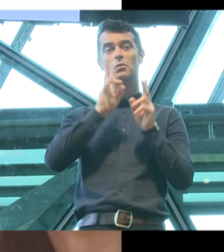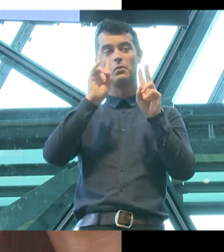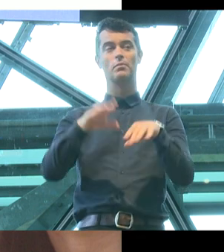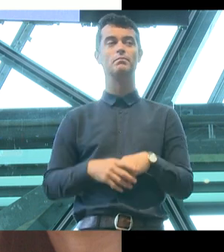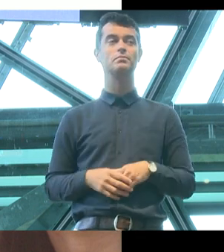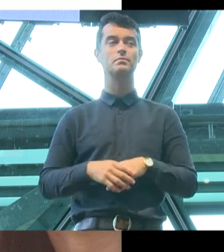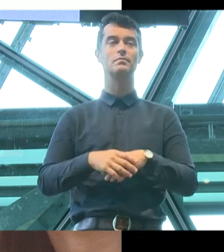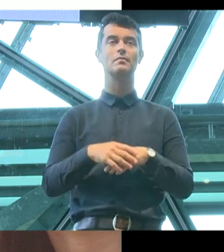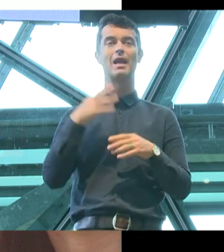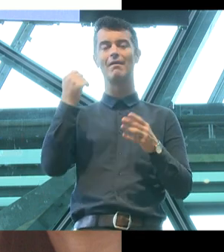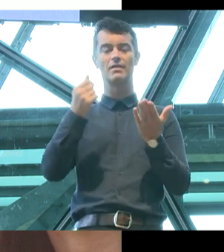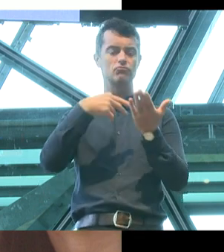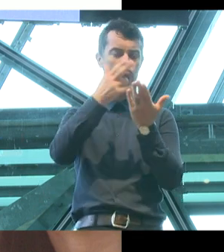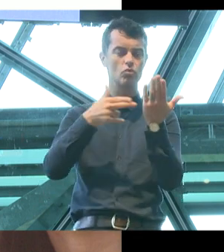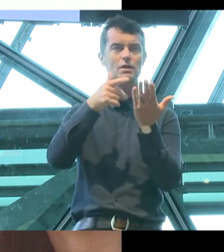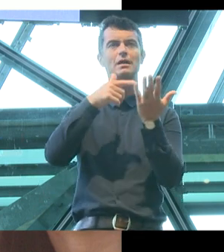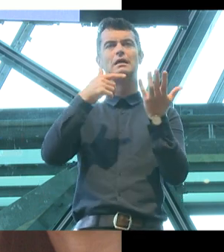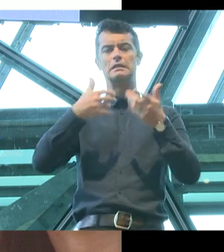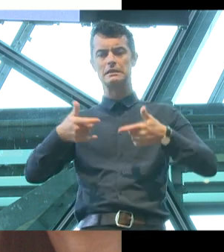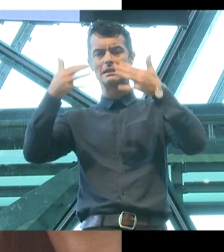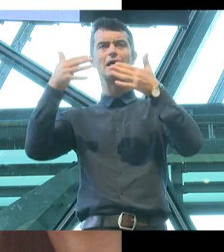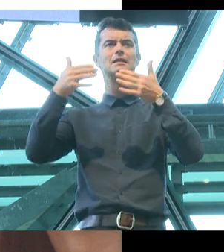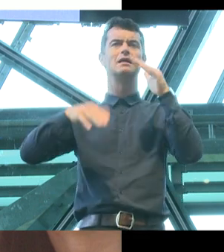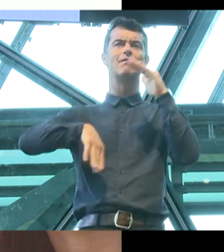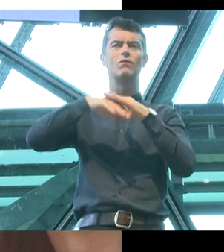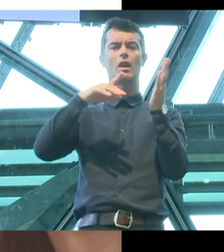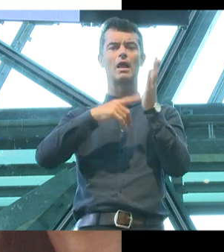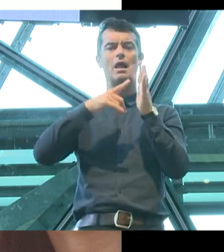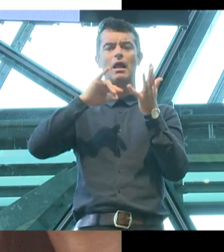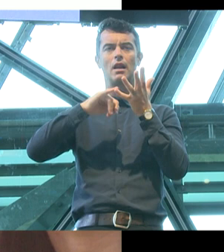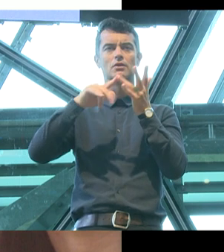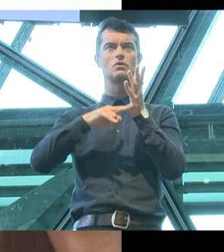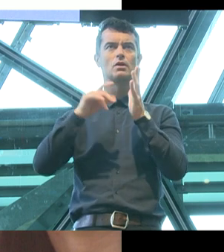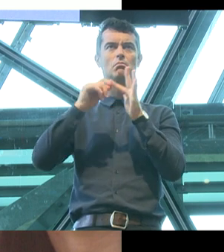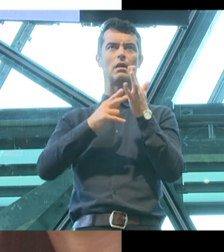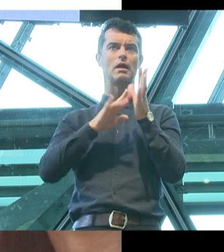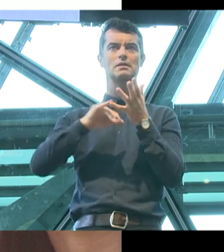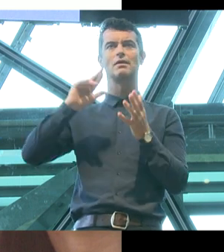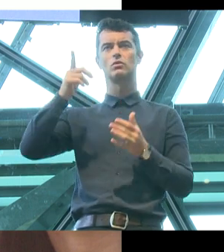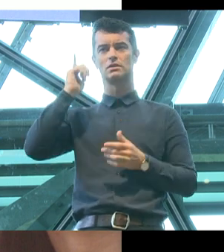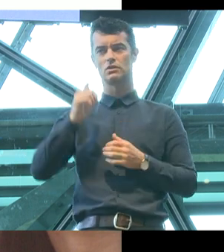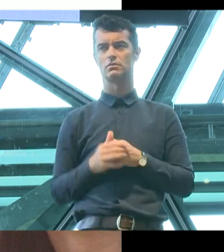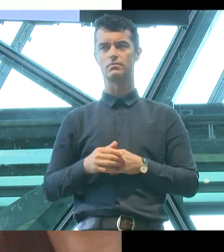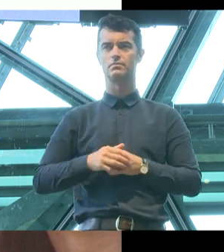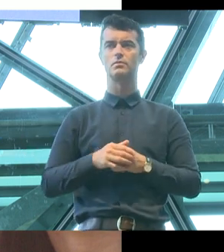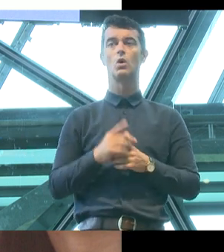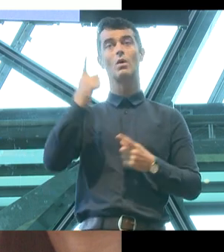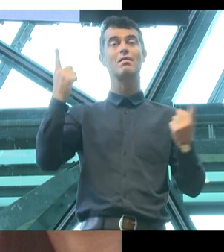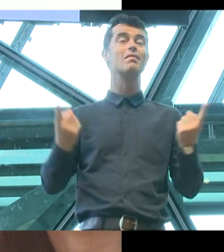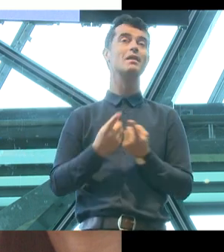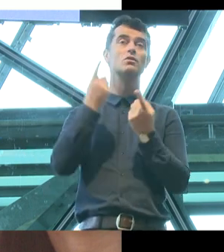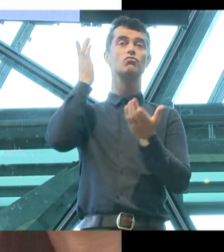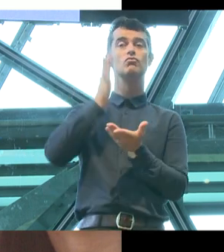There are infographics, stats, comprehensive lesson plans for teachers. Now one of the things that